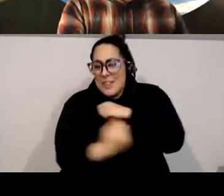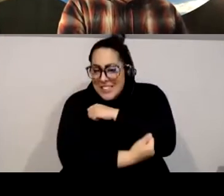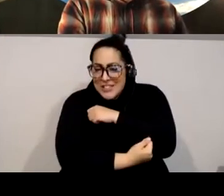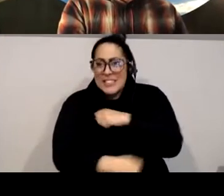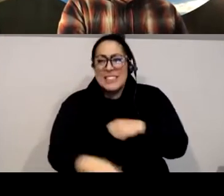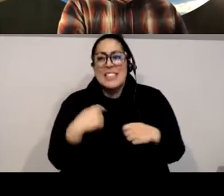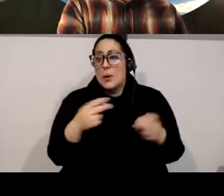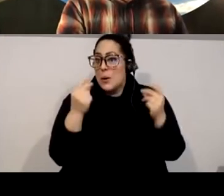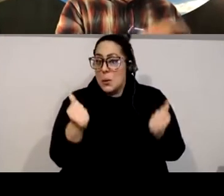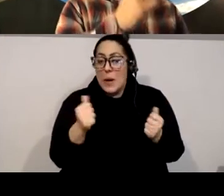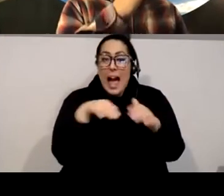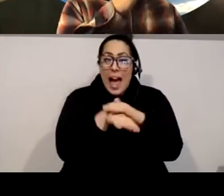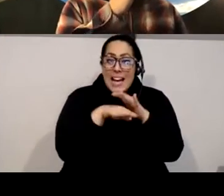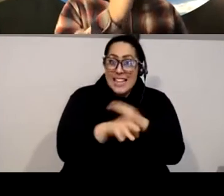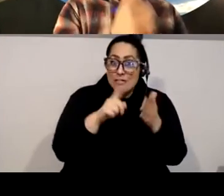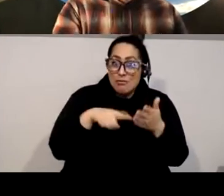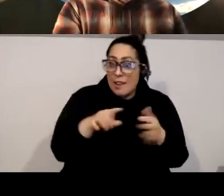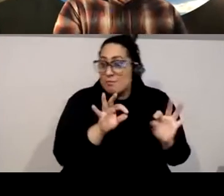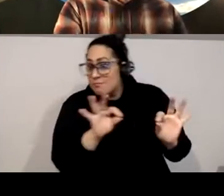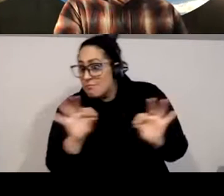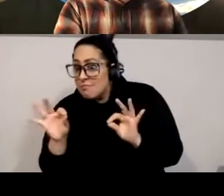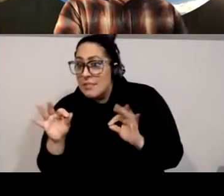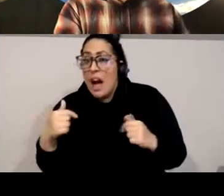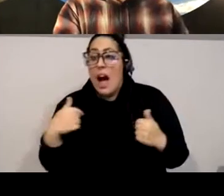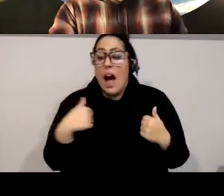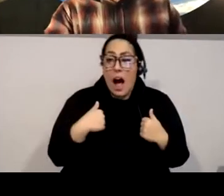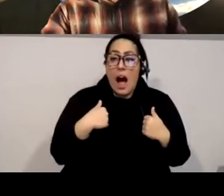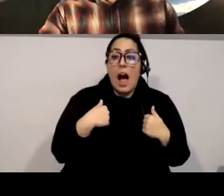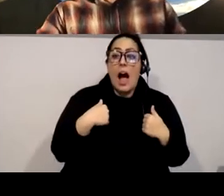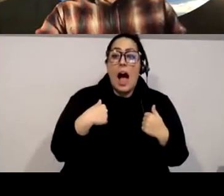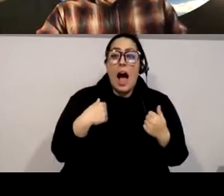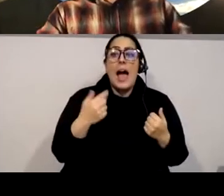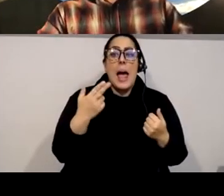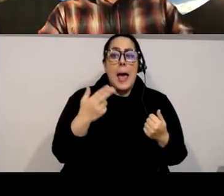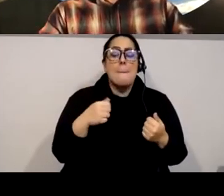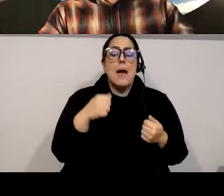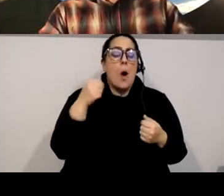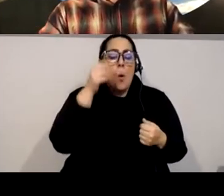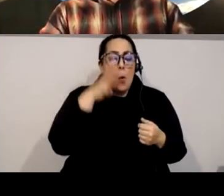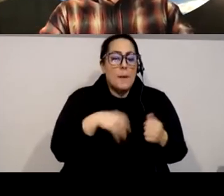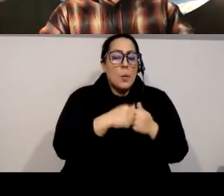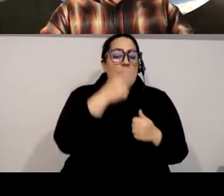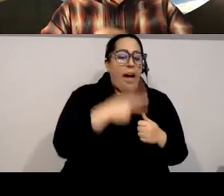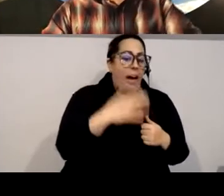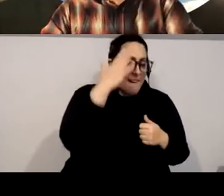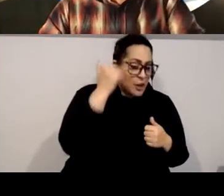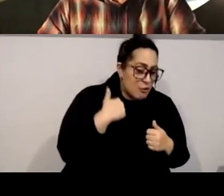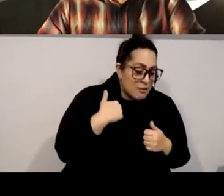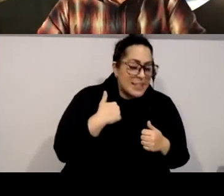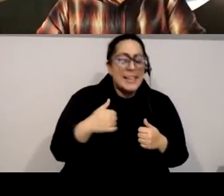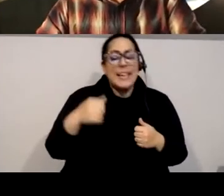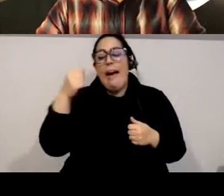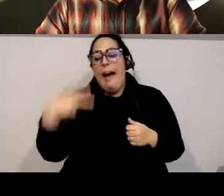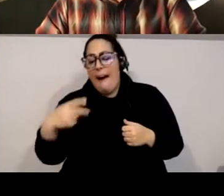accessibility check. I am a Hapa woman with half Korean, half white, with dark brown shoulder length hair